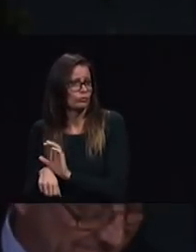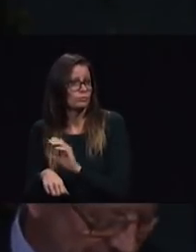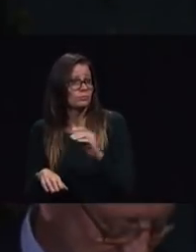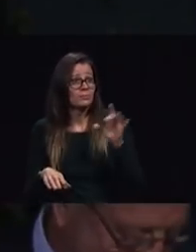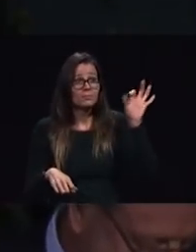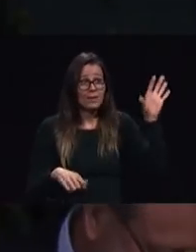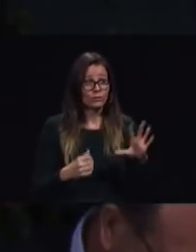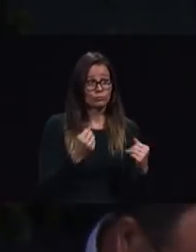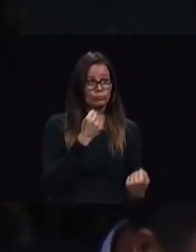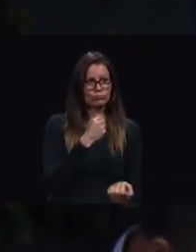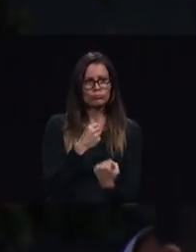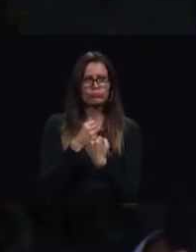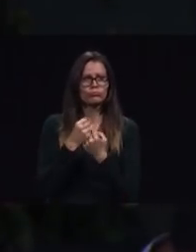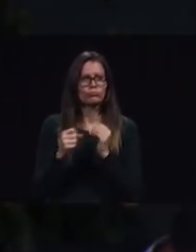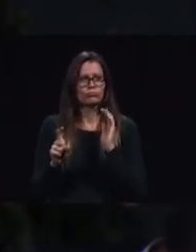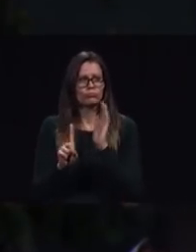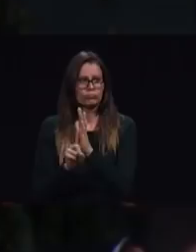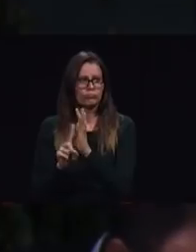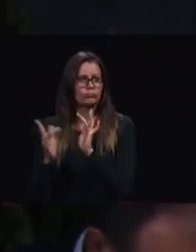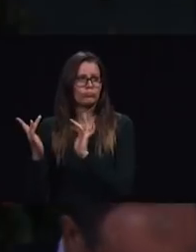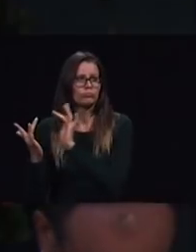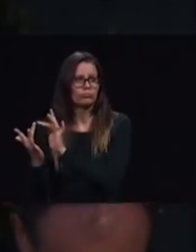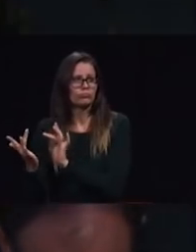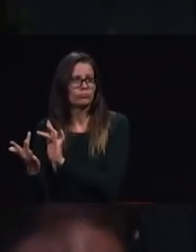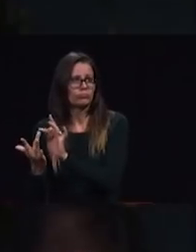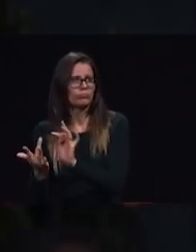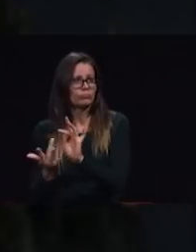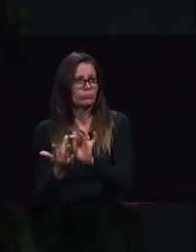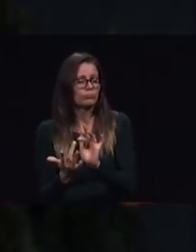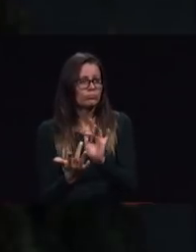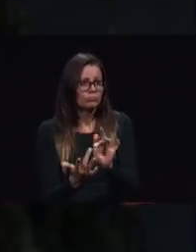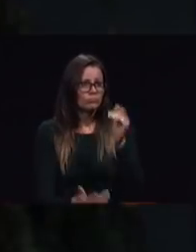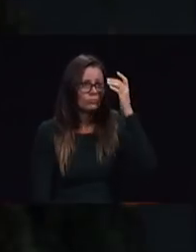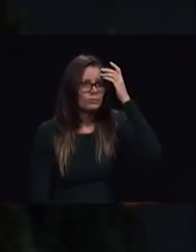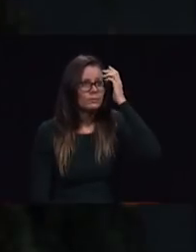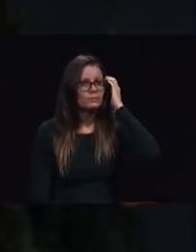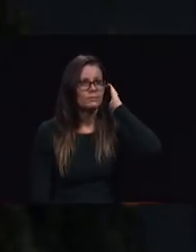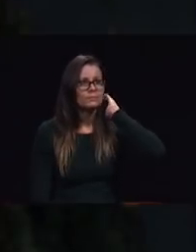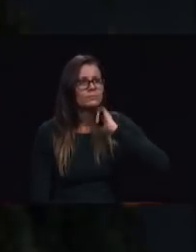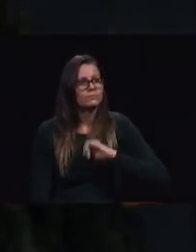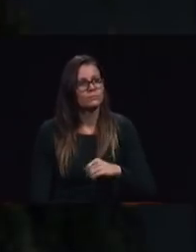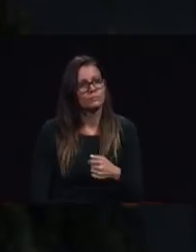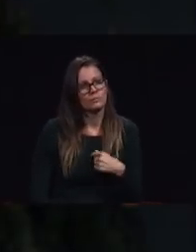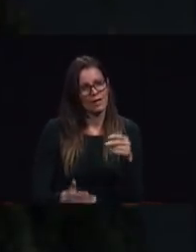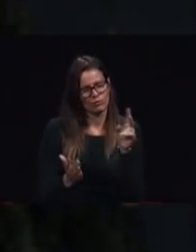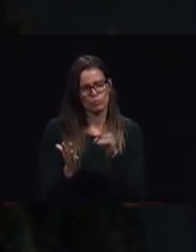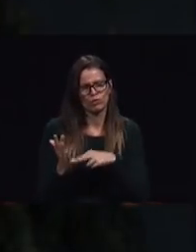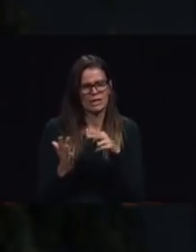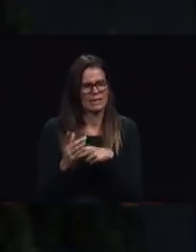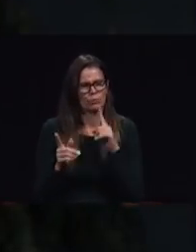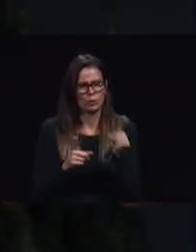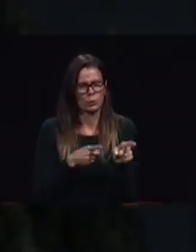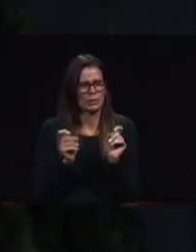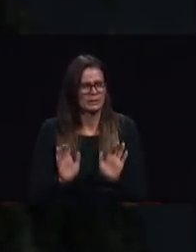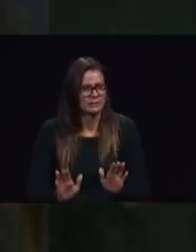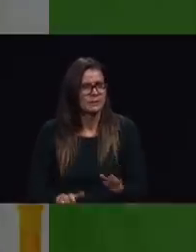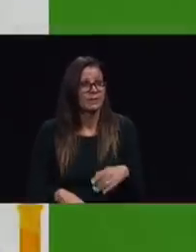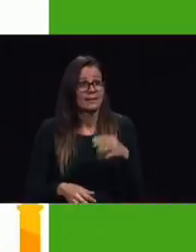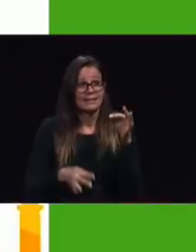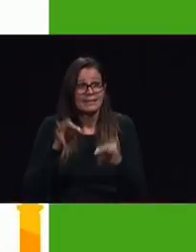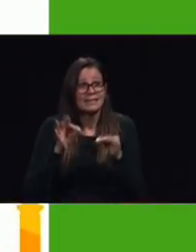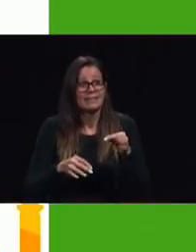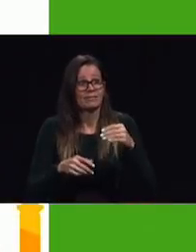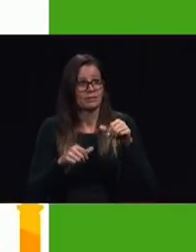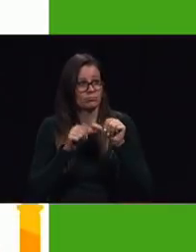fascinating counsel from the spirit of prophecy we're going to read quickly look at what it is instead of keeping the